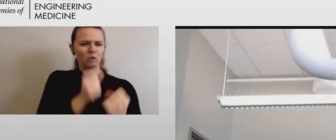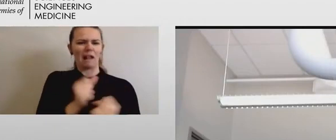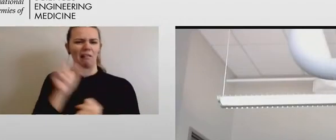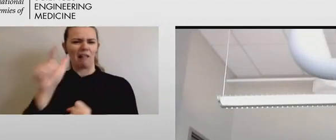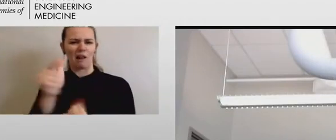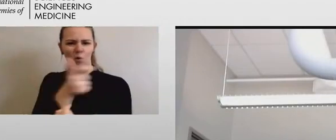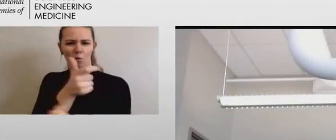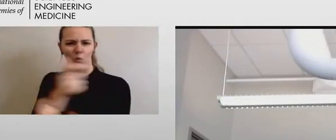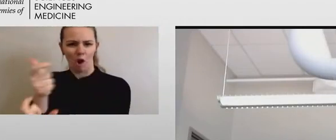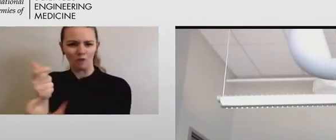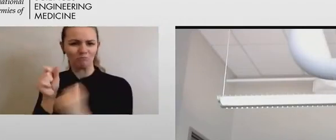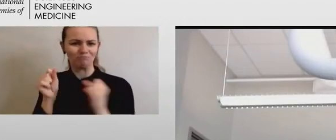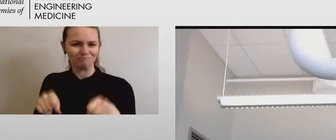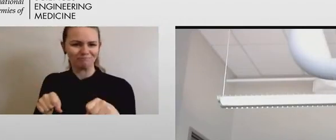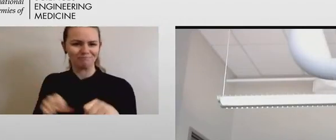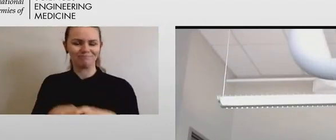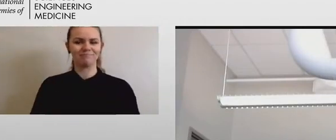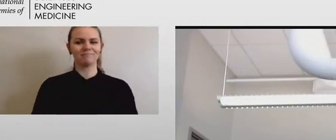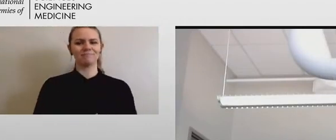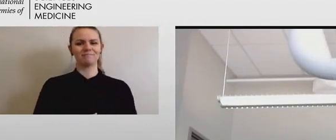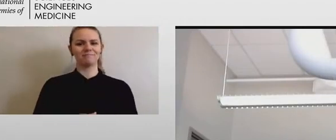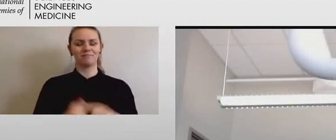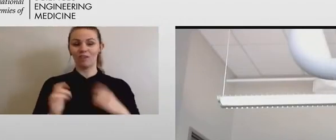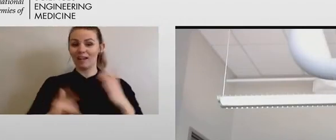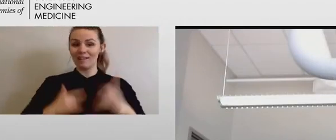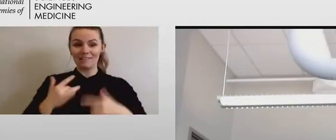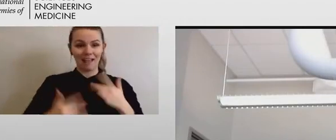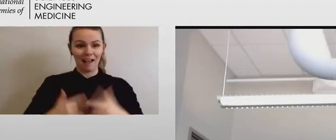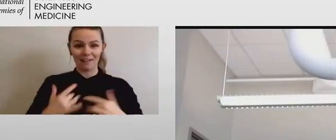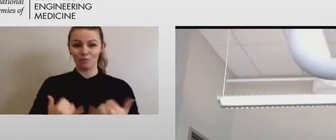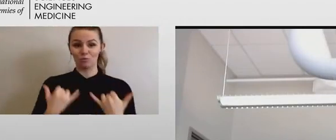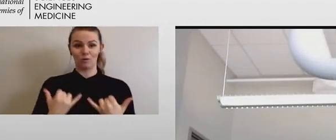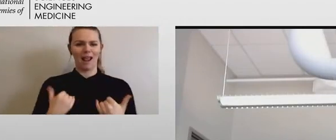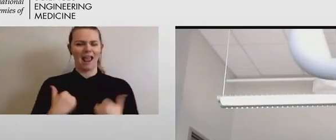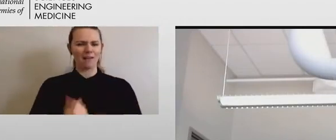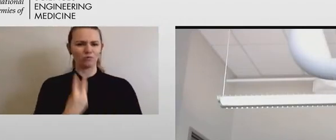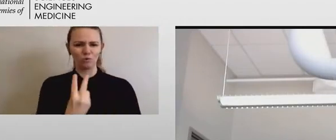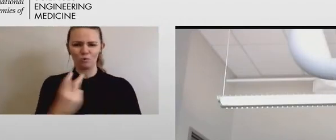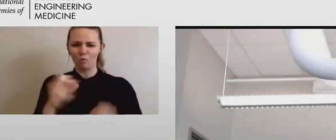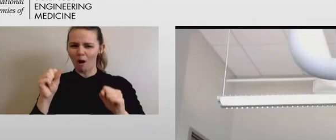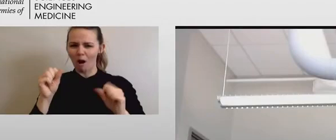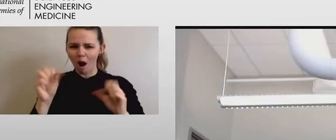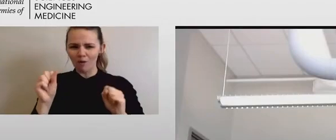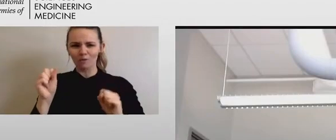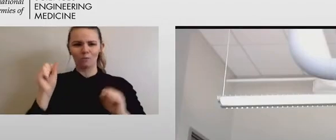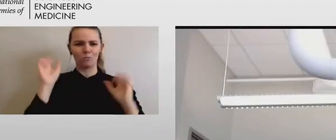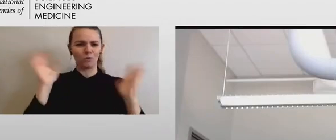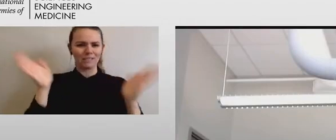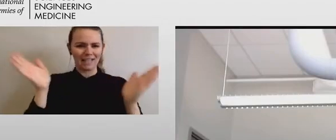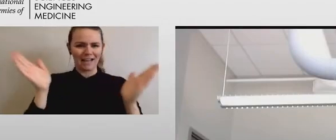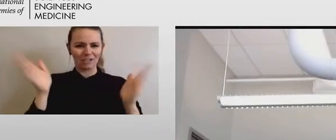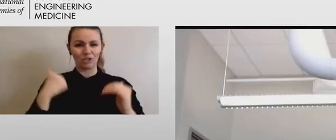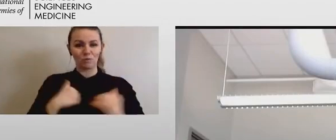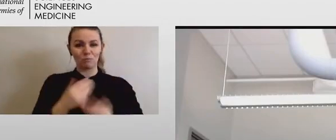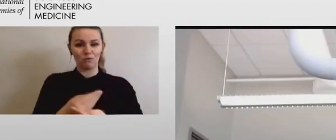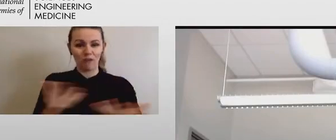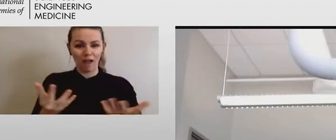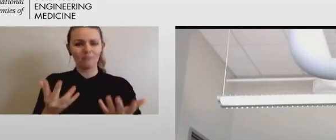We're very happy for the two excellent presentations that were provided, and I'm sure that you will enjoy learning from them.